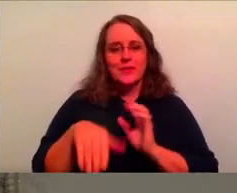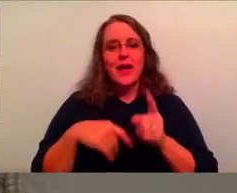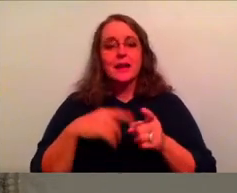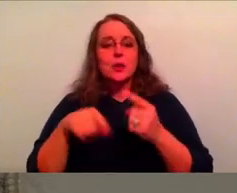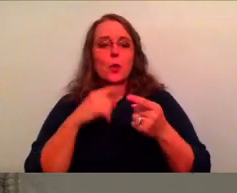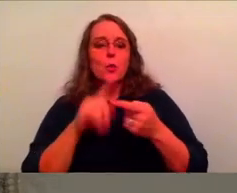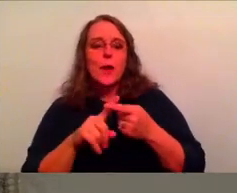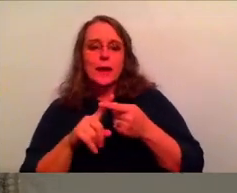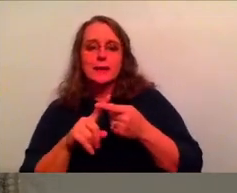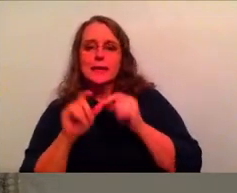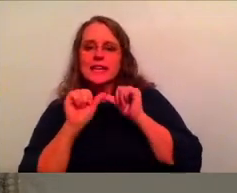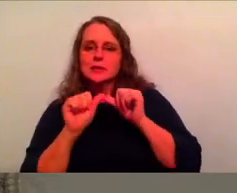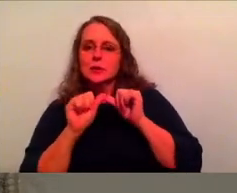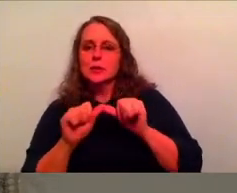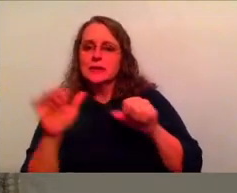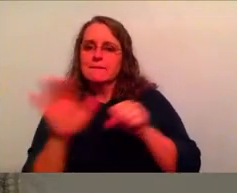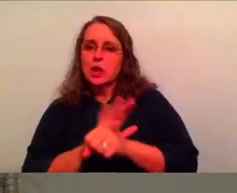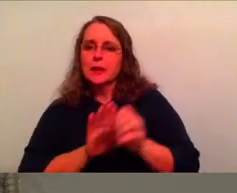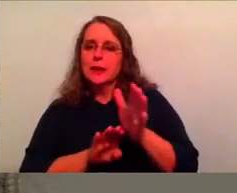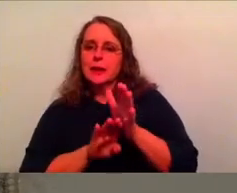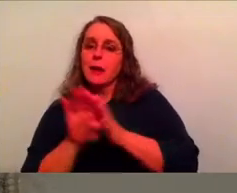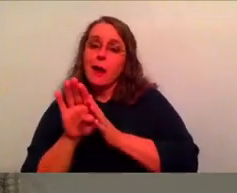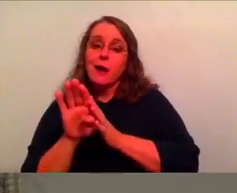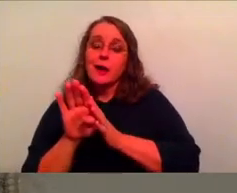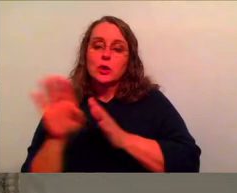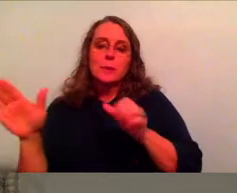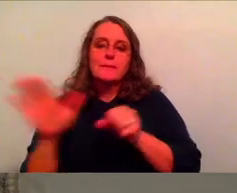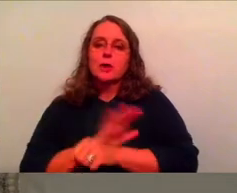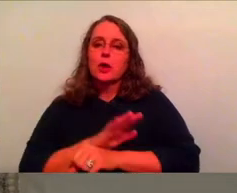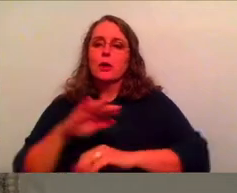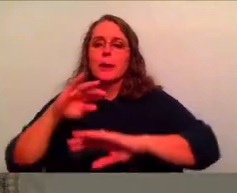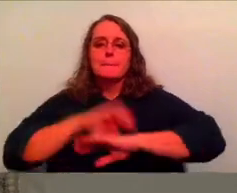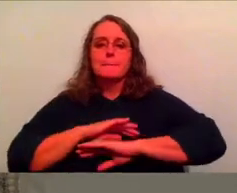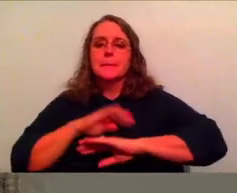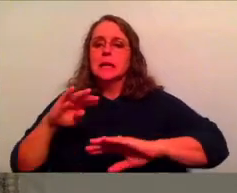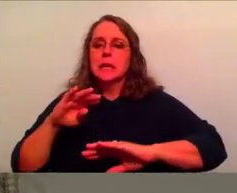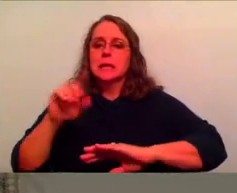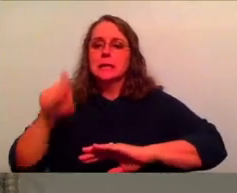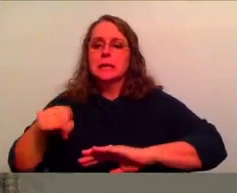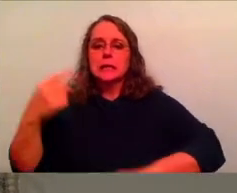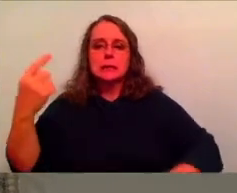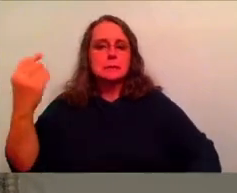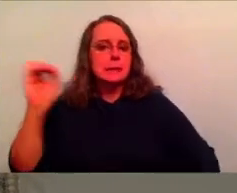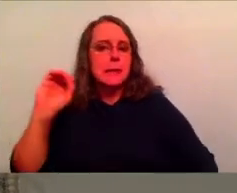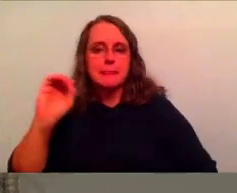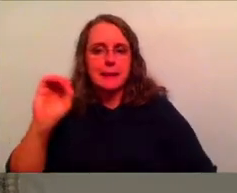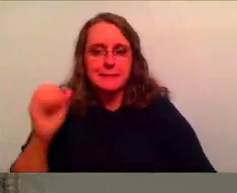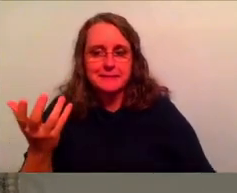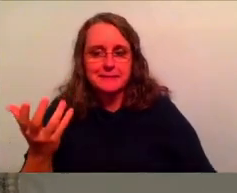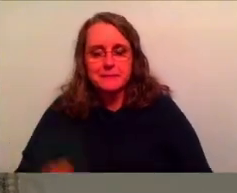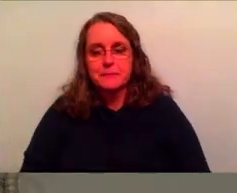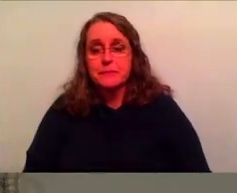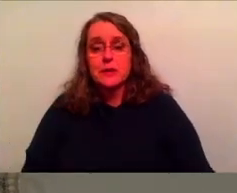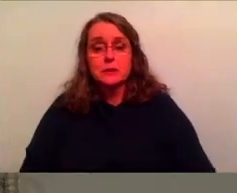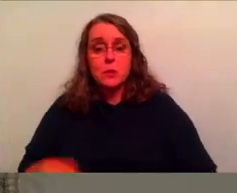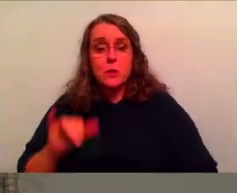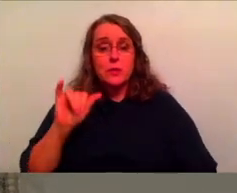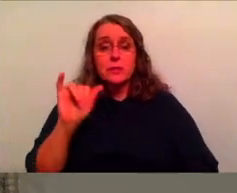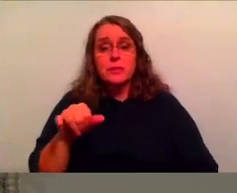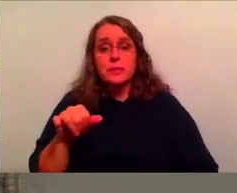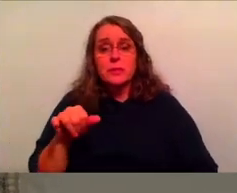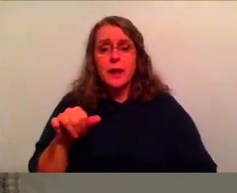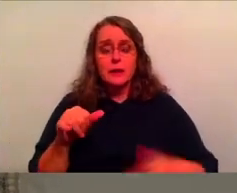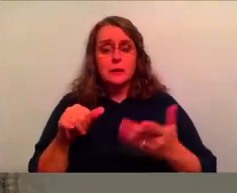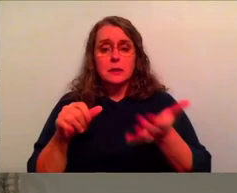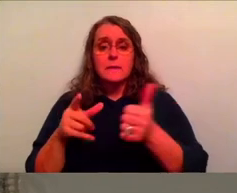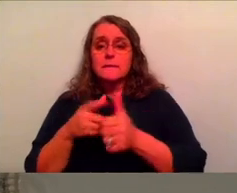is fully developed, you'll be perfect and complete needing nothing. Right. And we read that. And I don't know about you guys, but the first thing you get caught on is when it